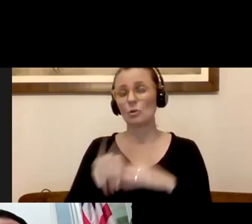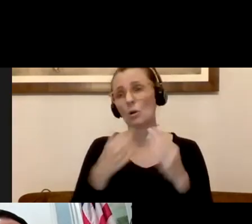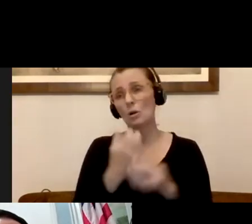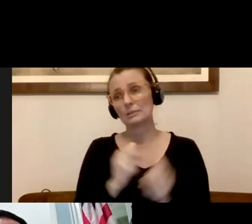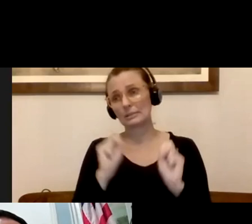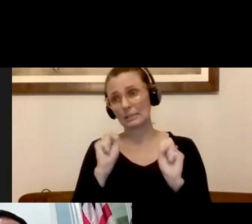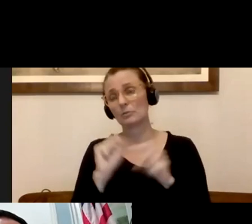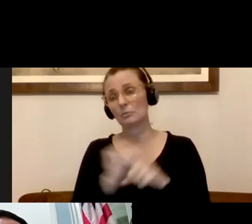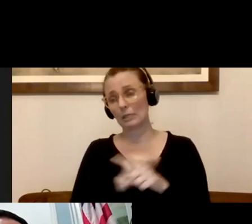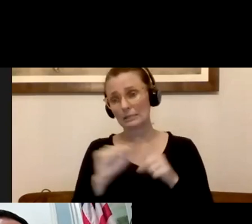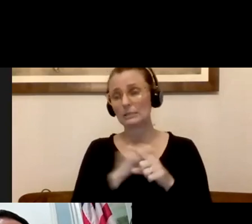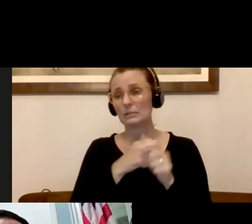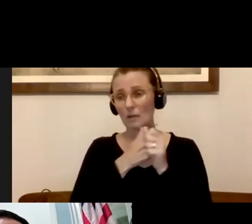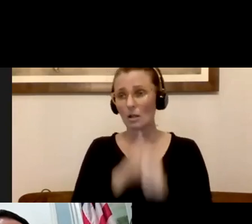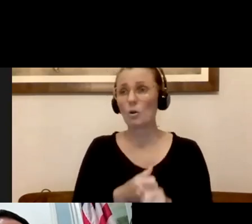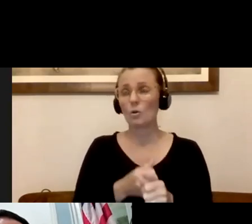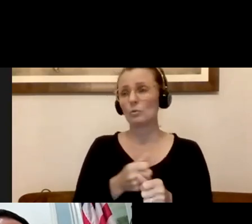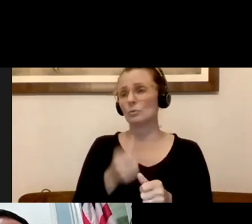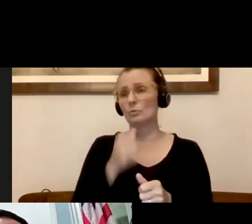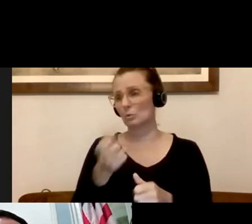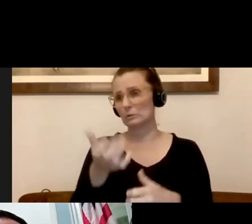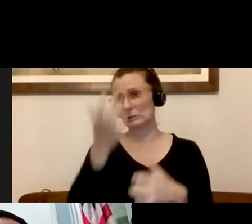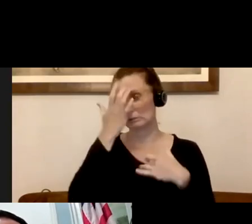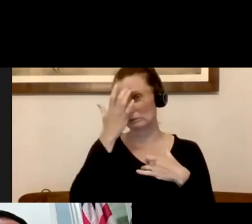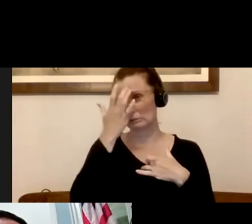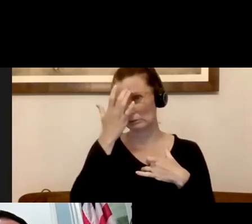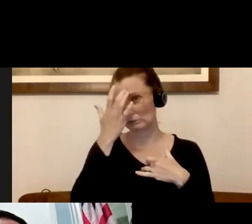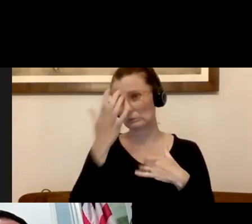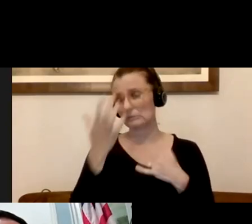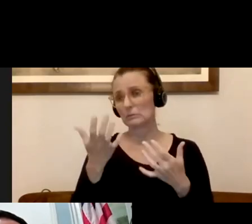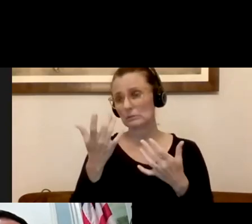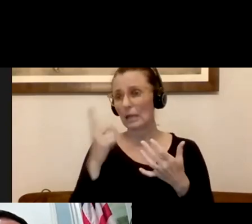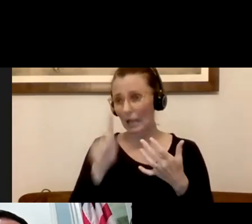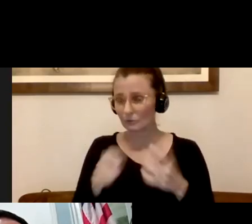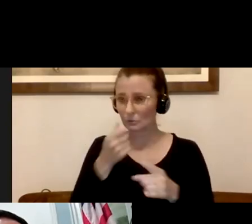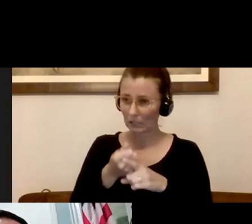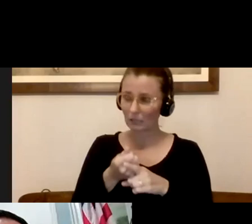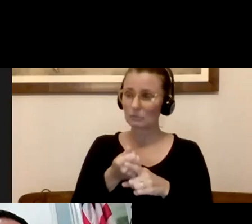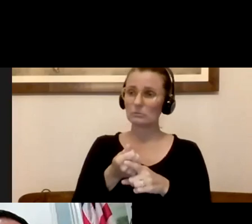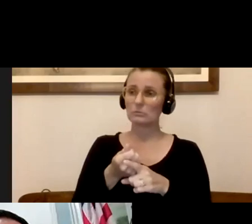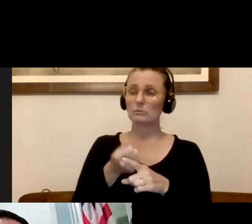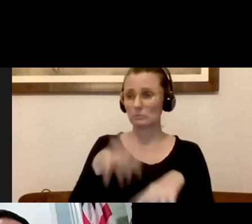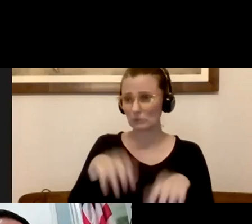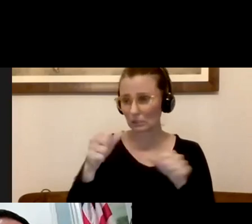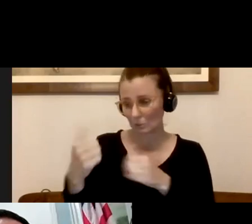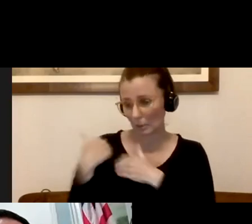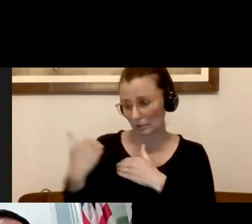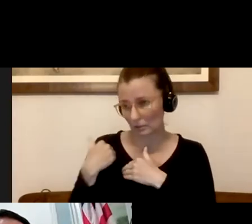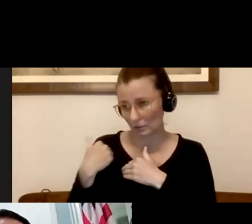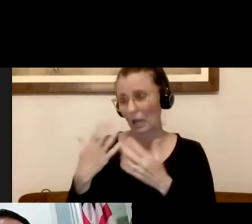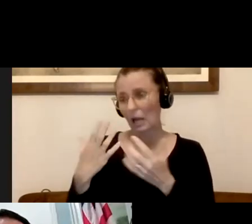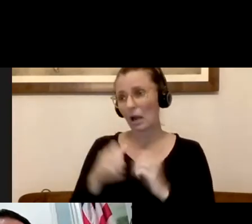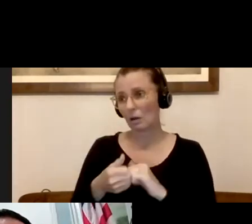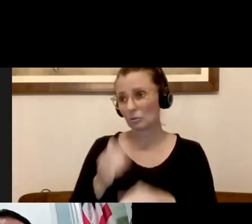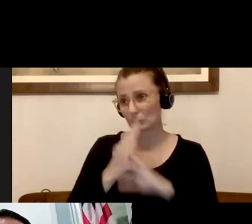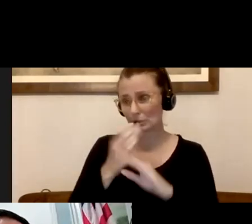you don't get infected with yourself. We have to take that responsibility on as well. So what are the things that you're doing in order to protect yourself from